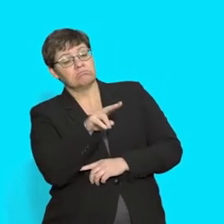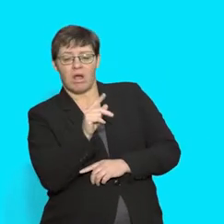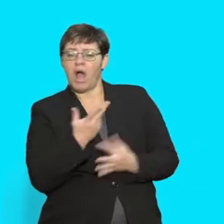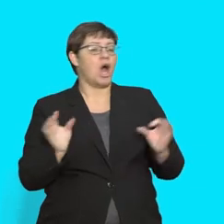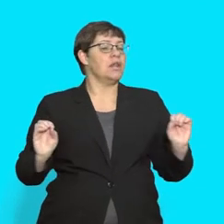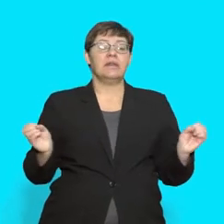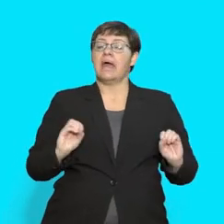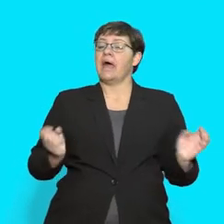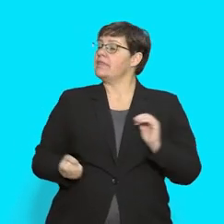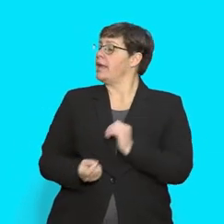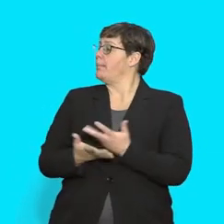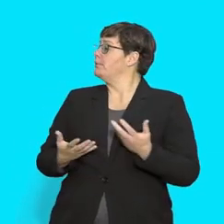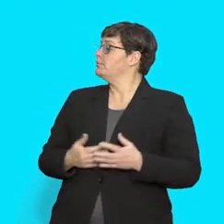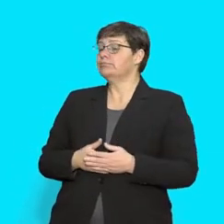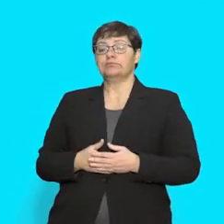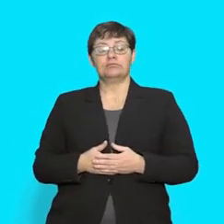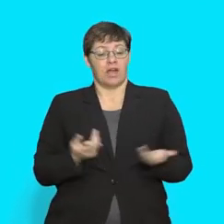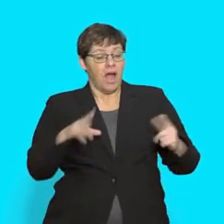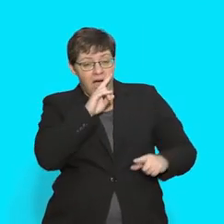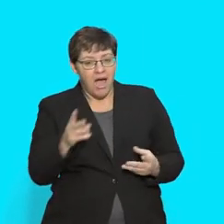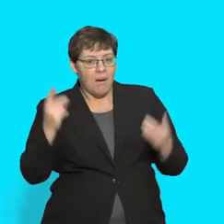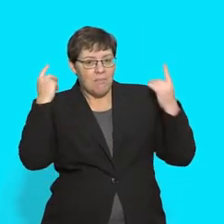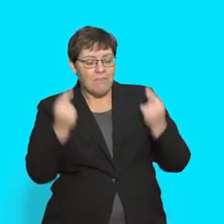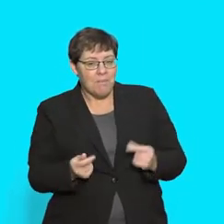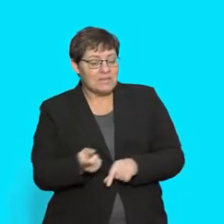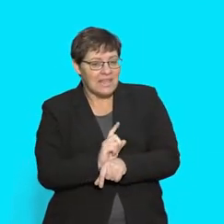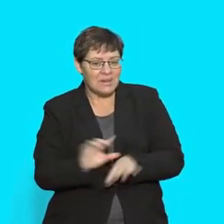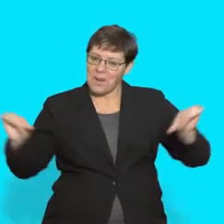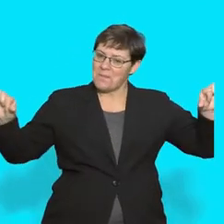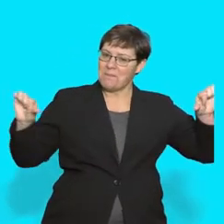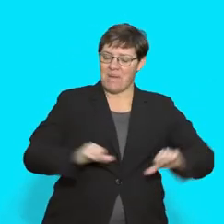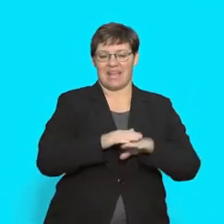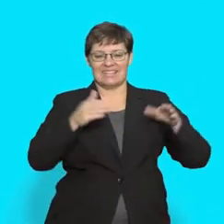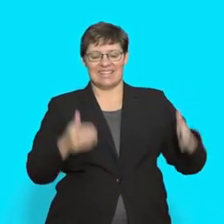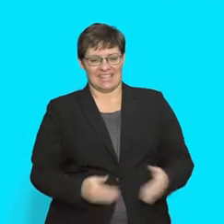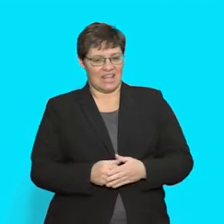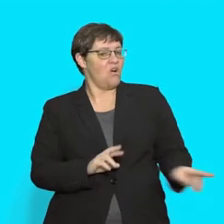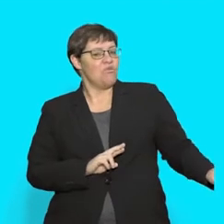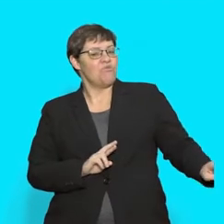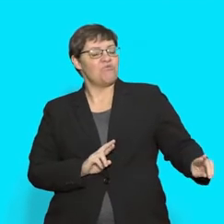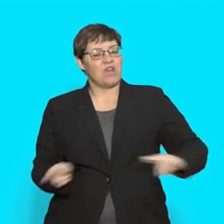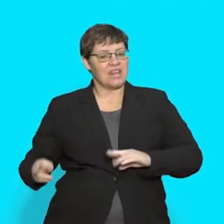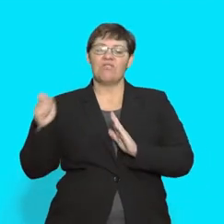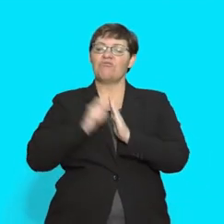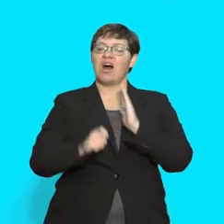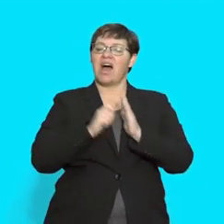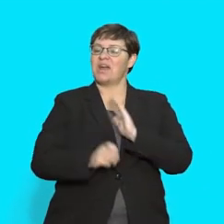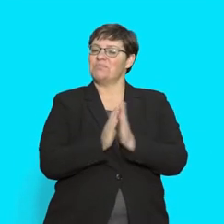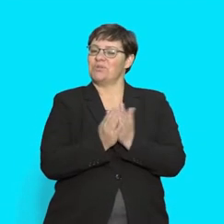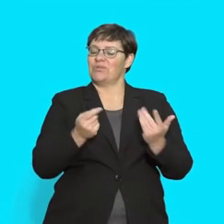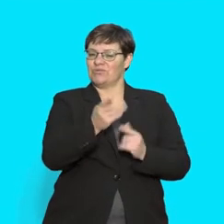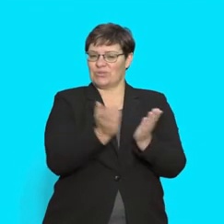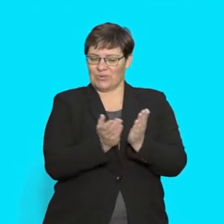nothing unusual had happened. In a split second, she was back at her desk, ready to start writing in her workbook.